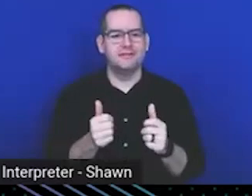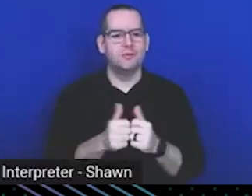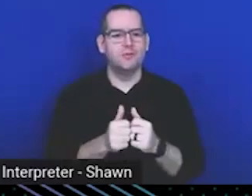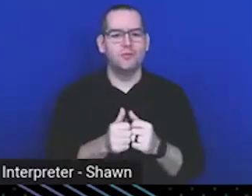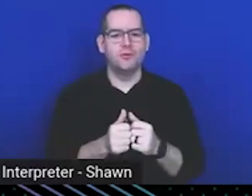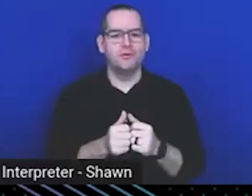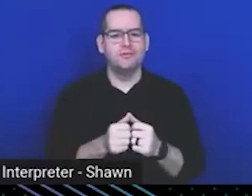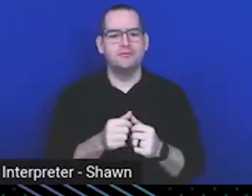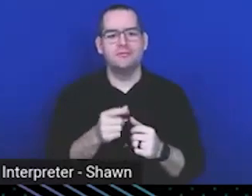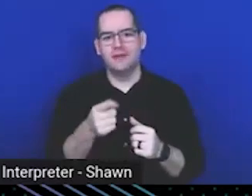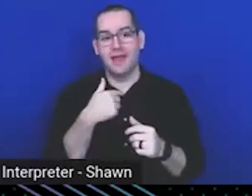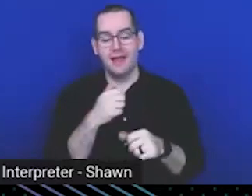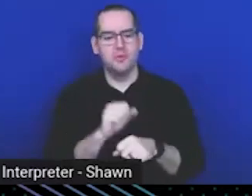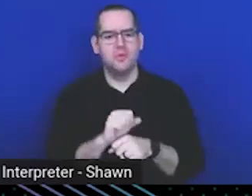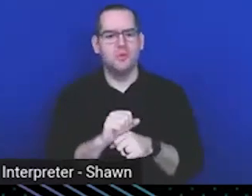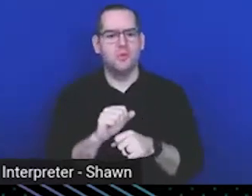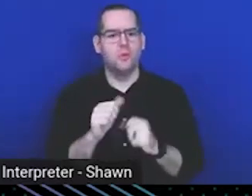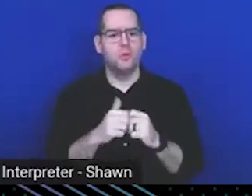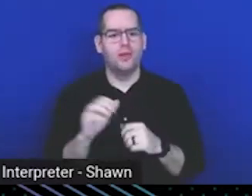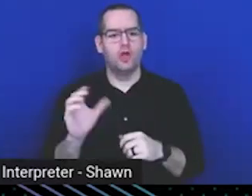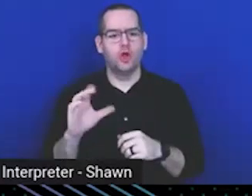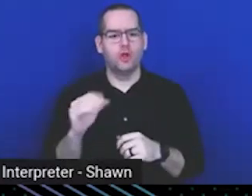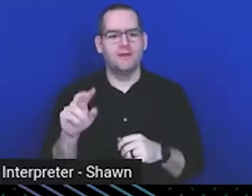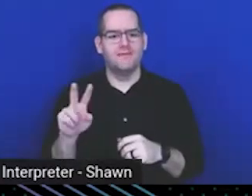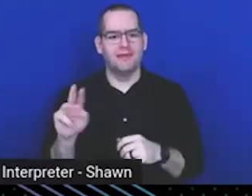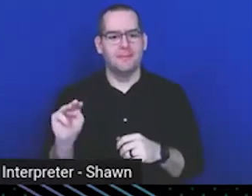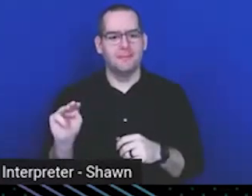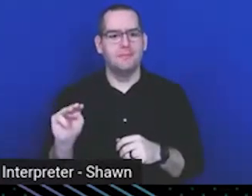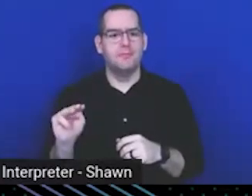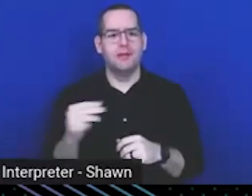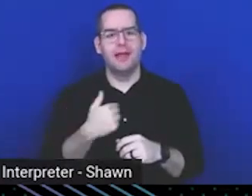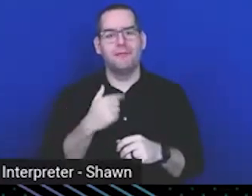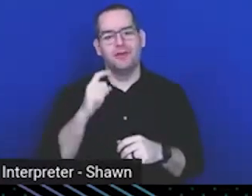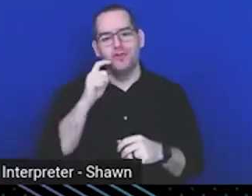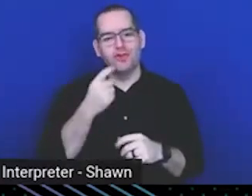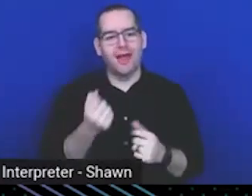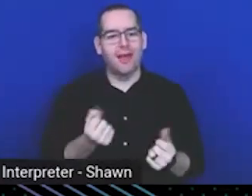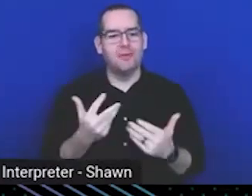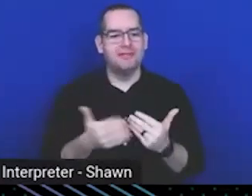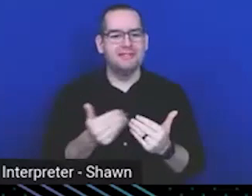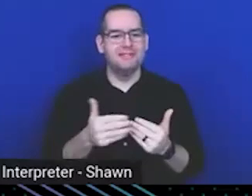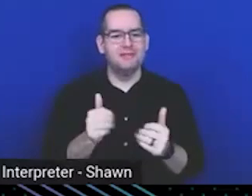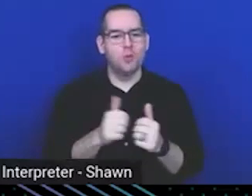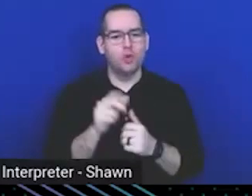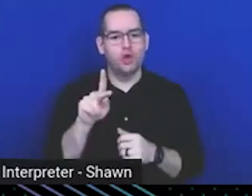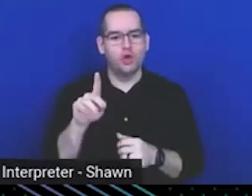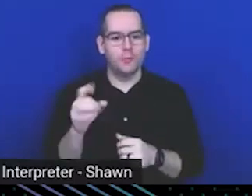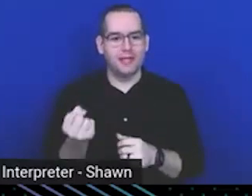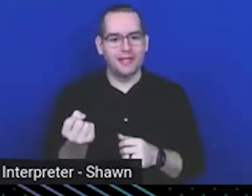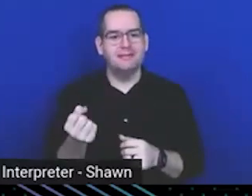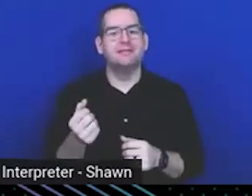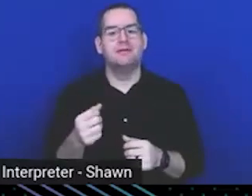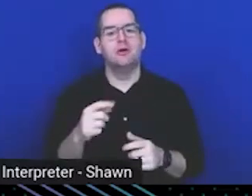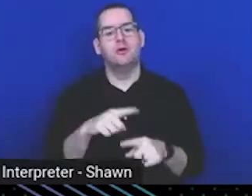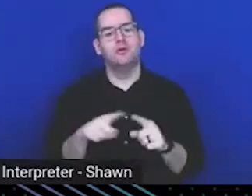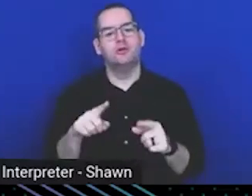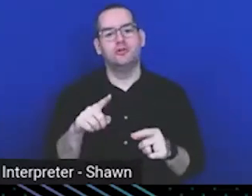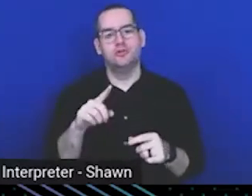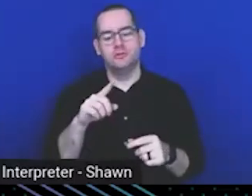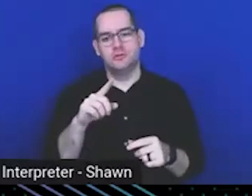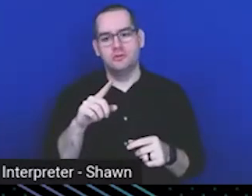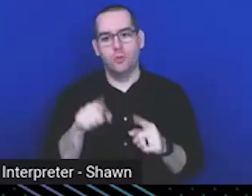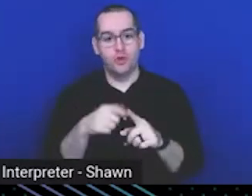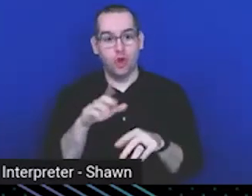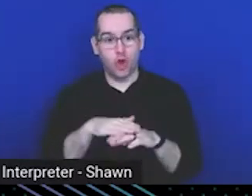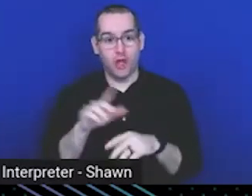As I was working with console and VMs, I was jealous of how much easier it is with Kubernetes, but to be deterred from once you kind of figured